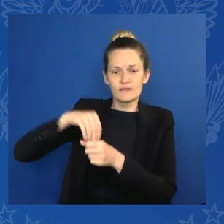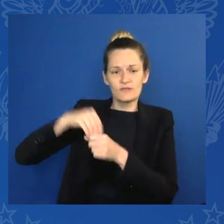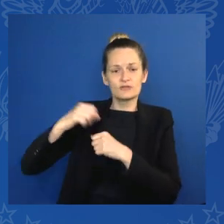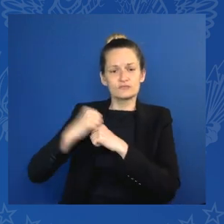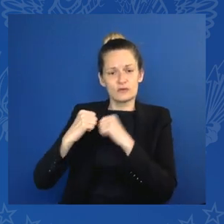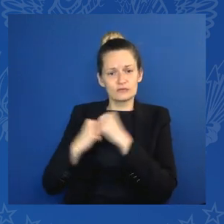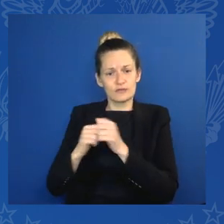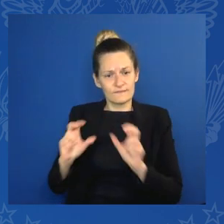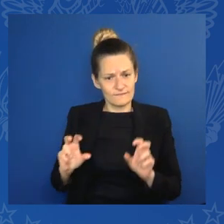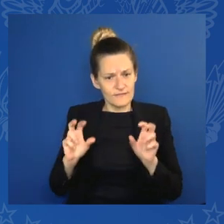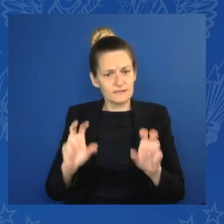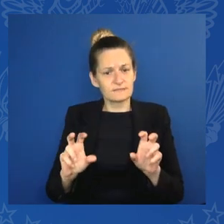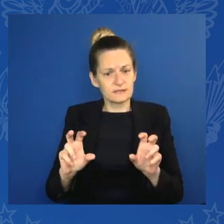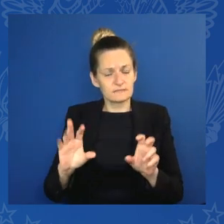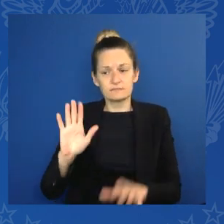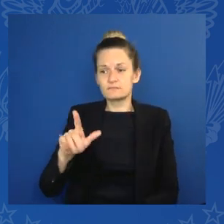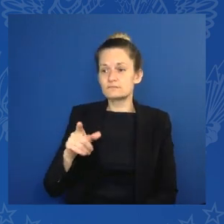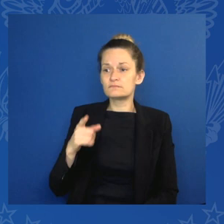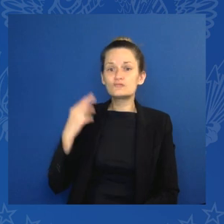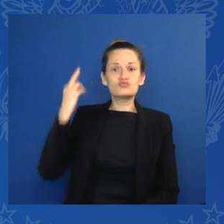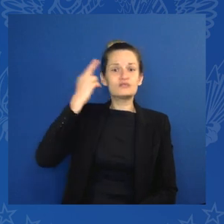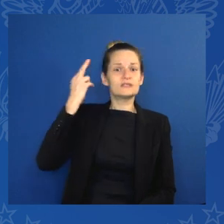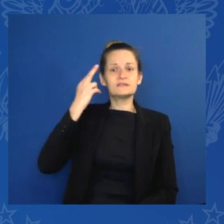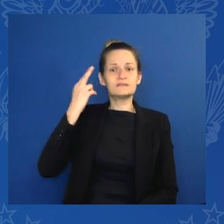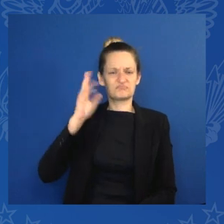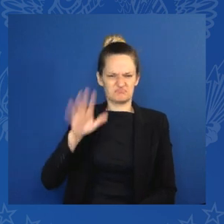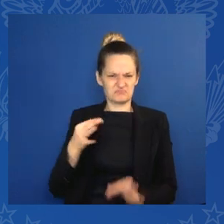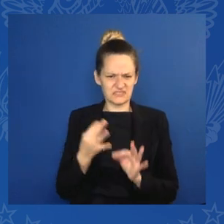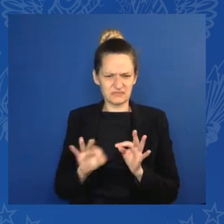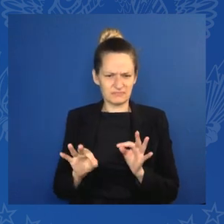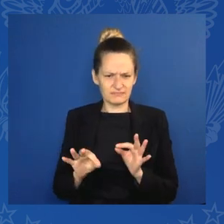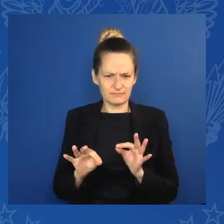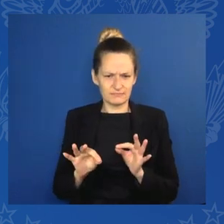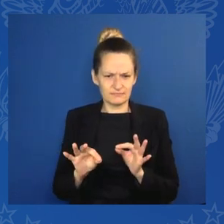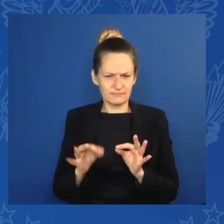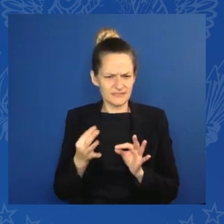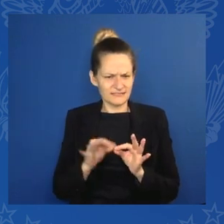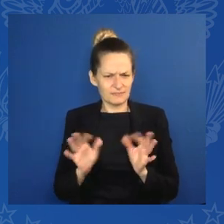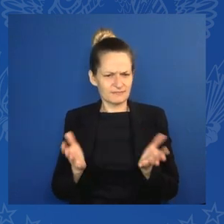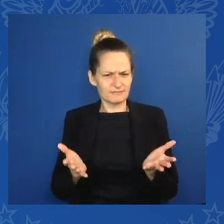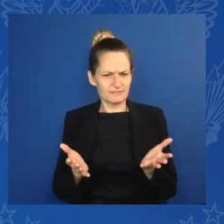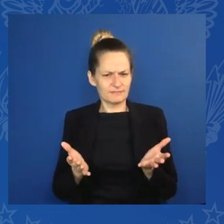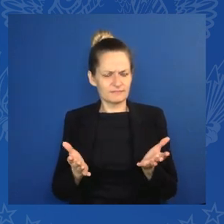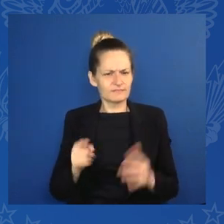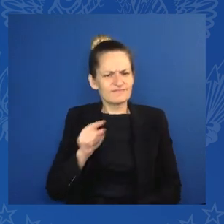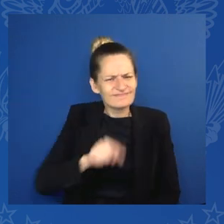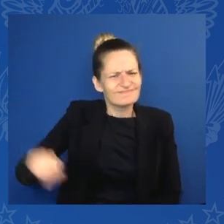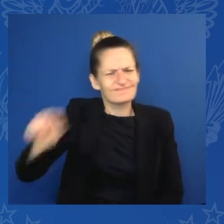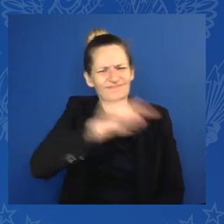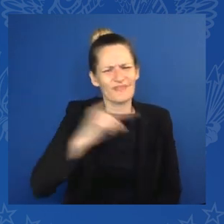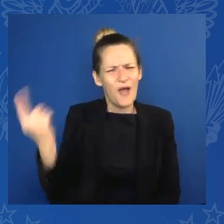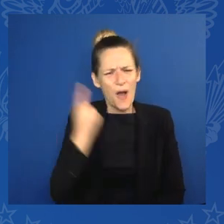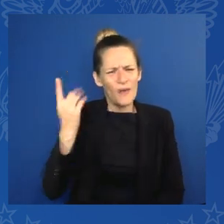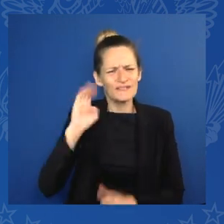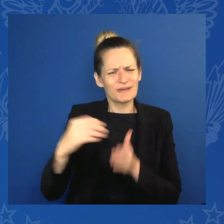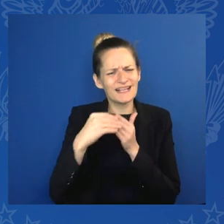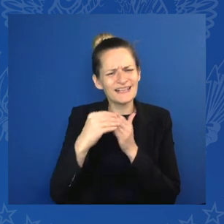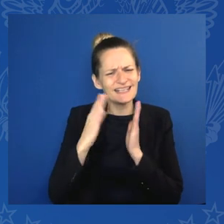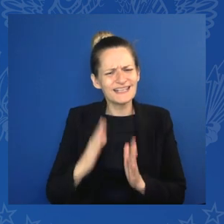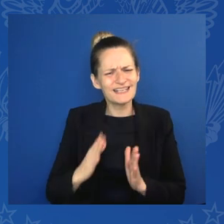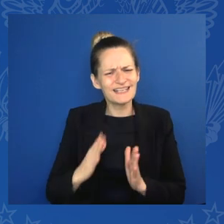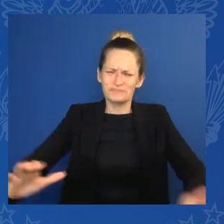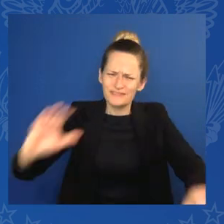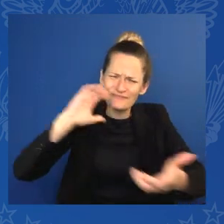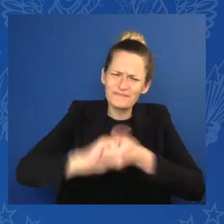We've always been a leader in cooperating with developing countries. Forty-six percent of global